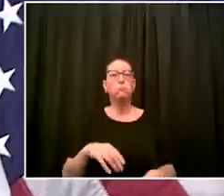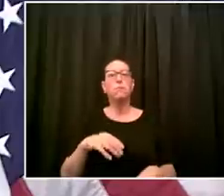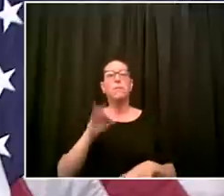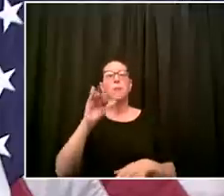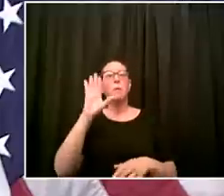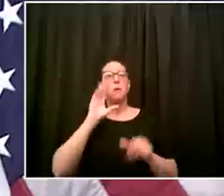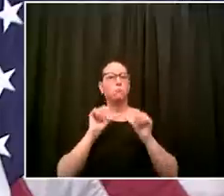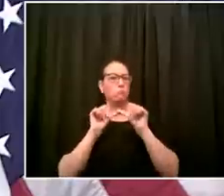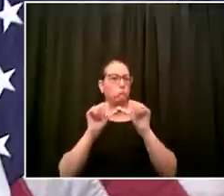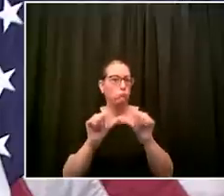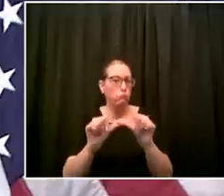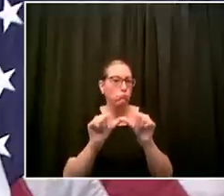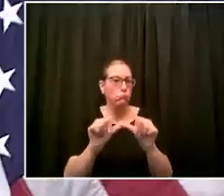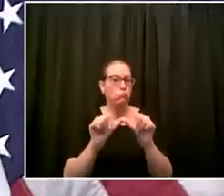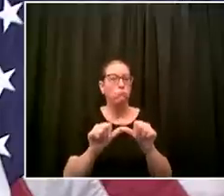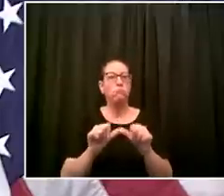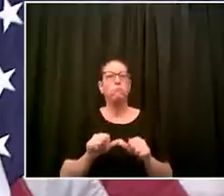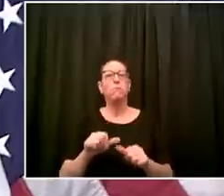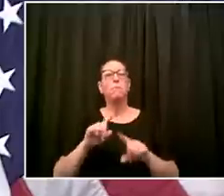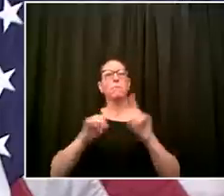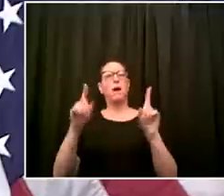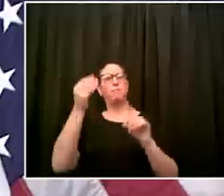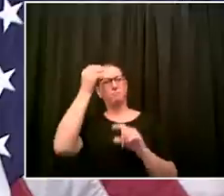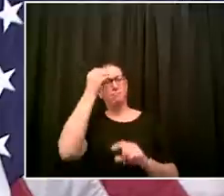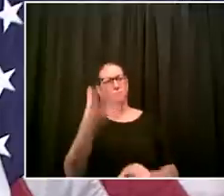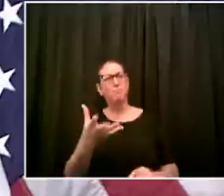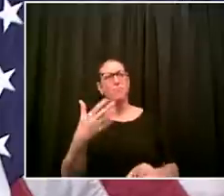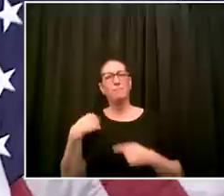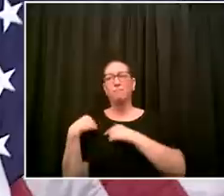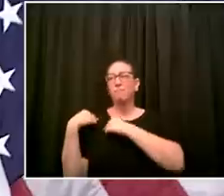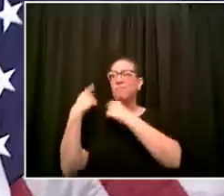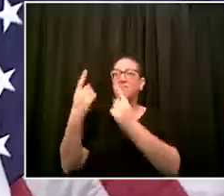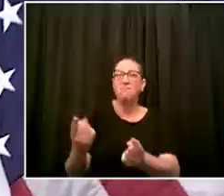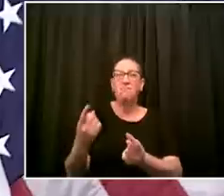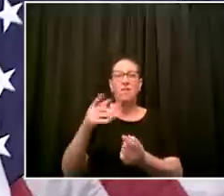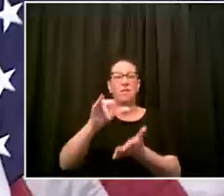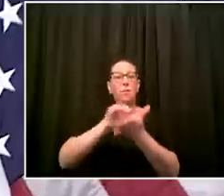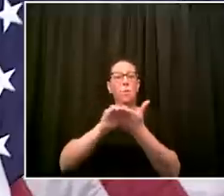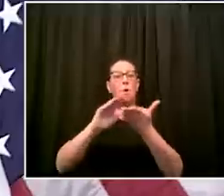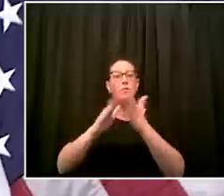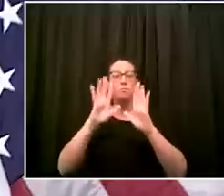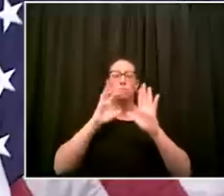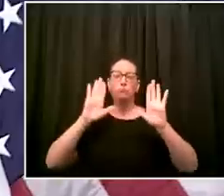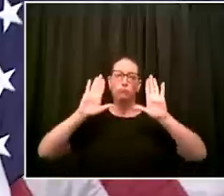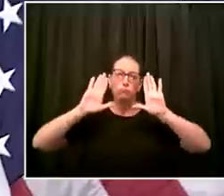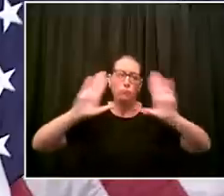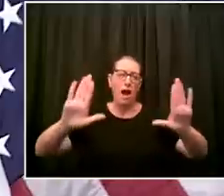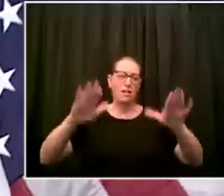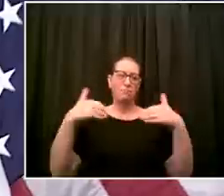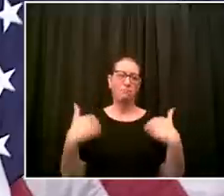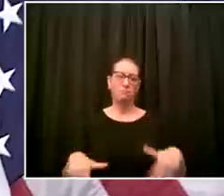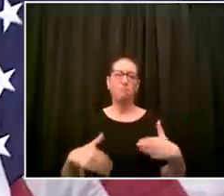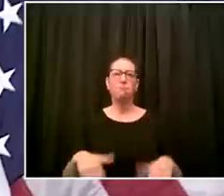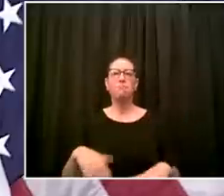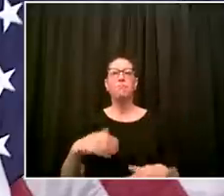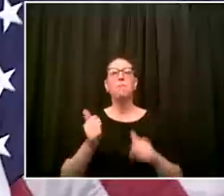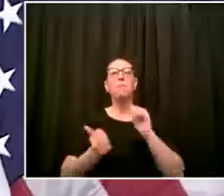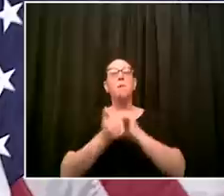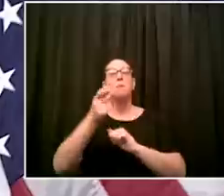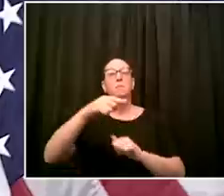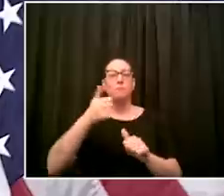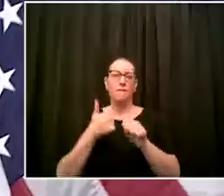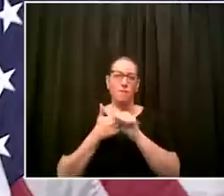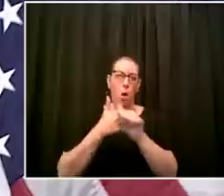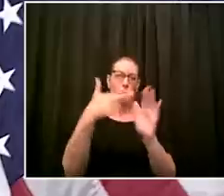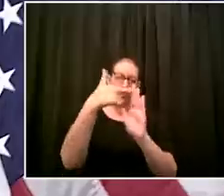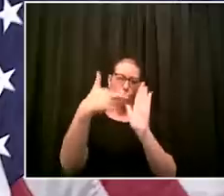doing the right thing it's been unbelievable vast majority of new yorkers go out for a period of time get back home they're staying home because they're